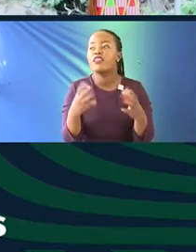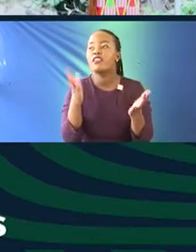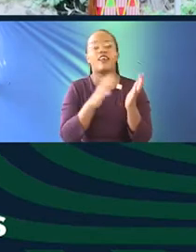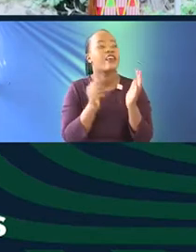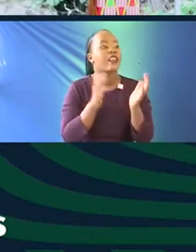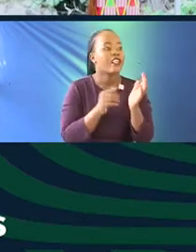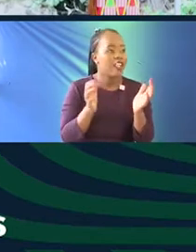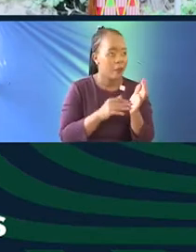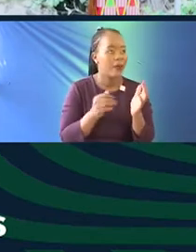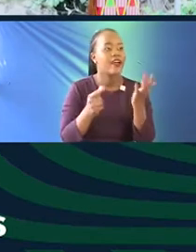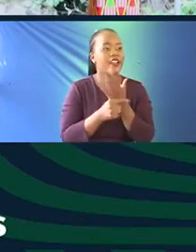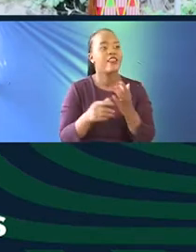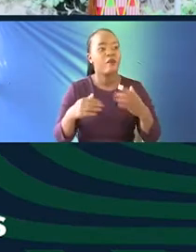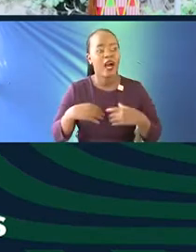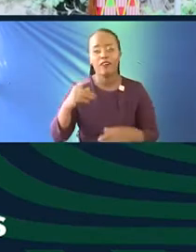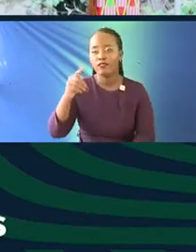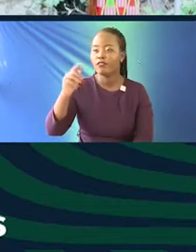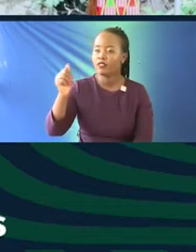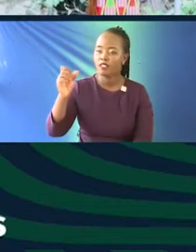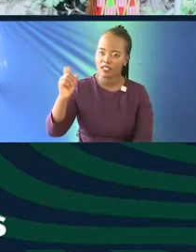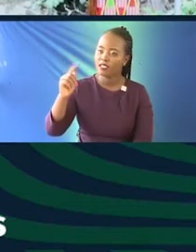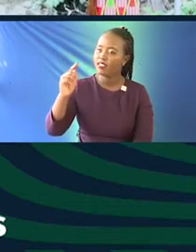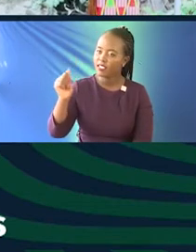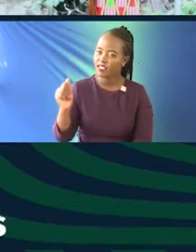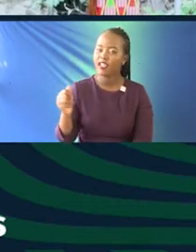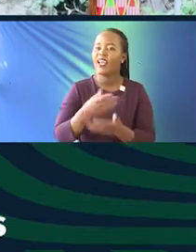The Kambas have this, the Titus have this, everybody has this.